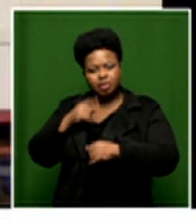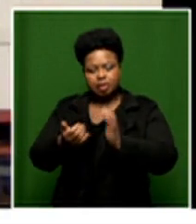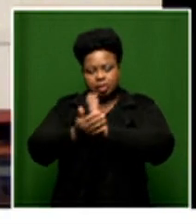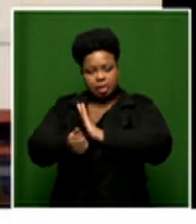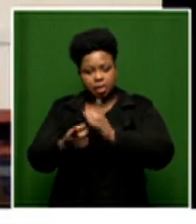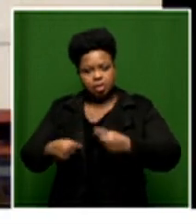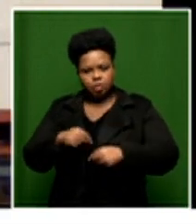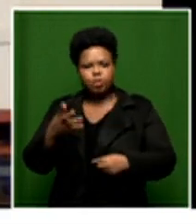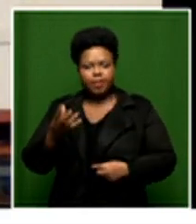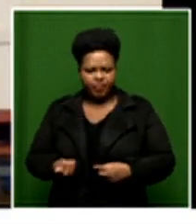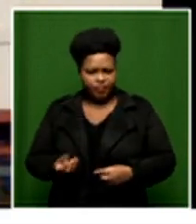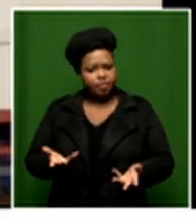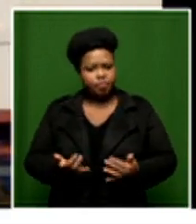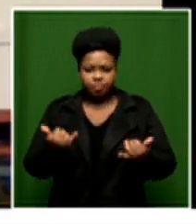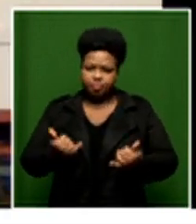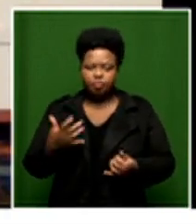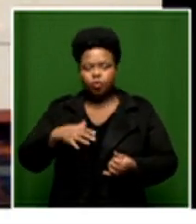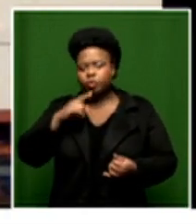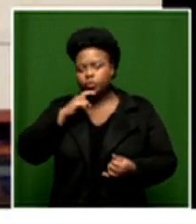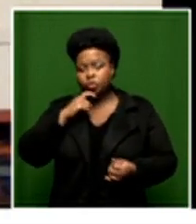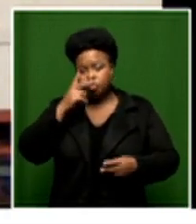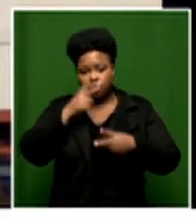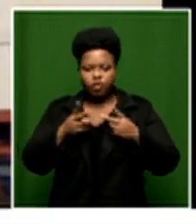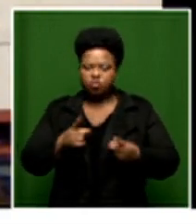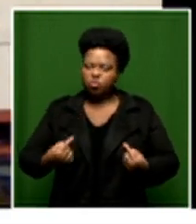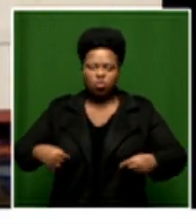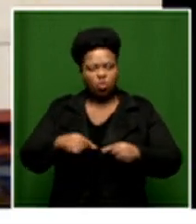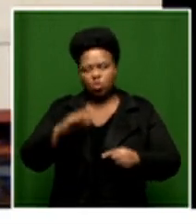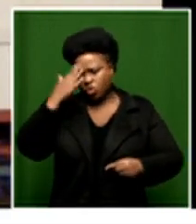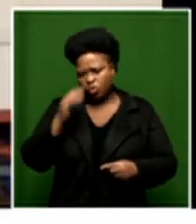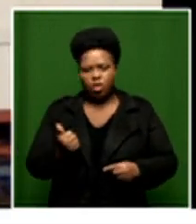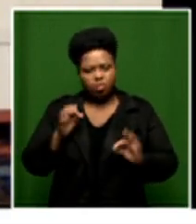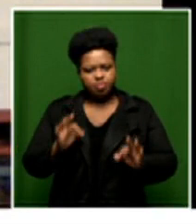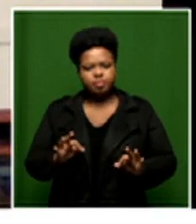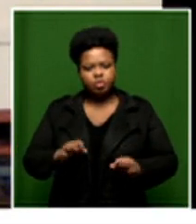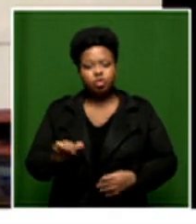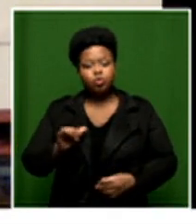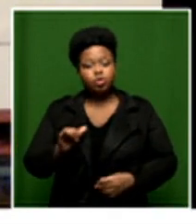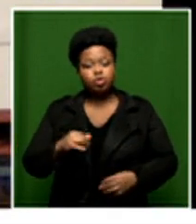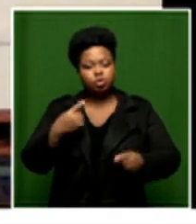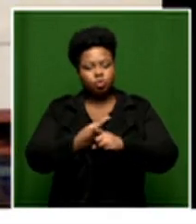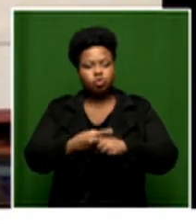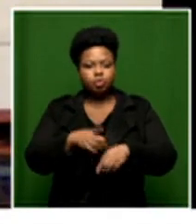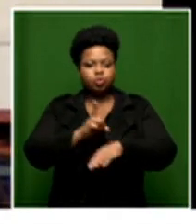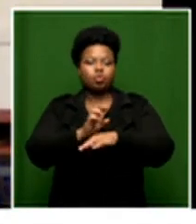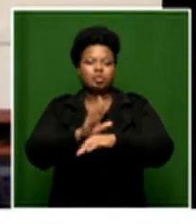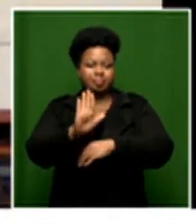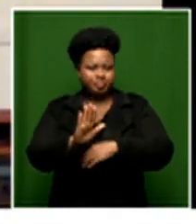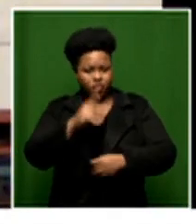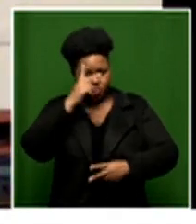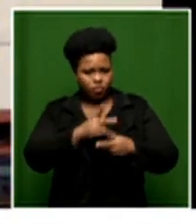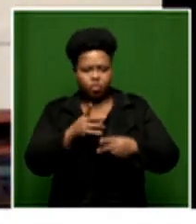skill that we're facing now i want to use a profession that we probably all hold in immensely high regard the profession of being a doctor right